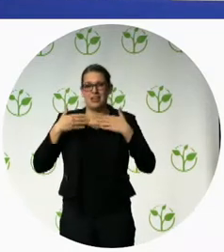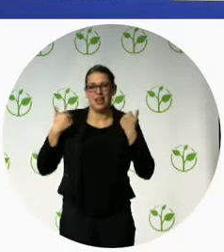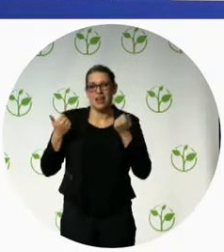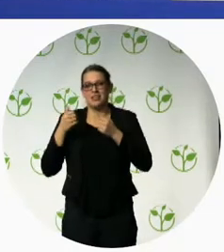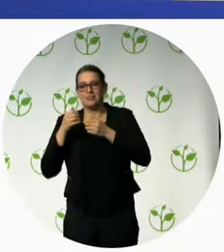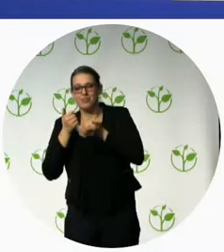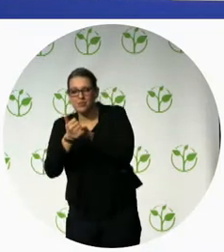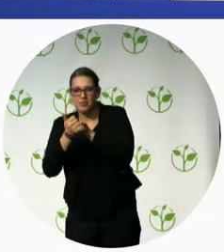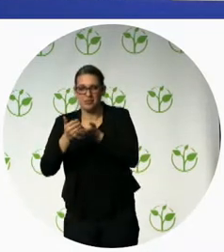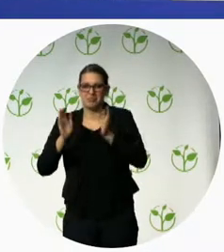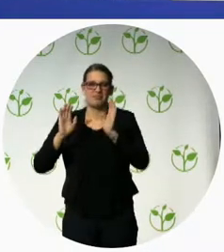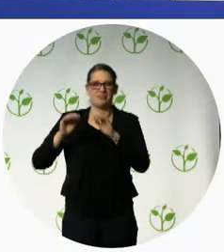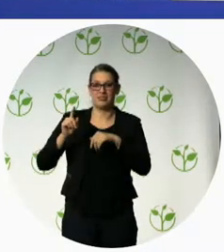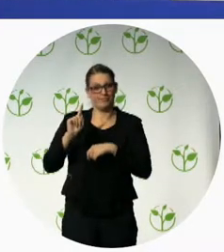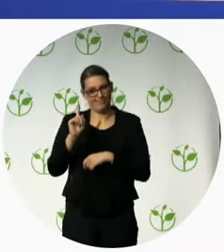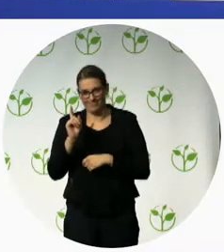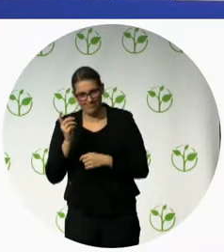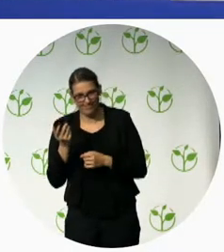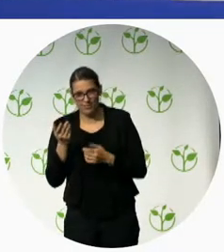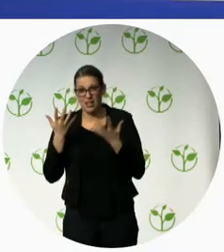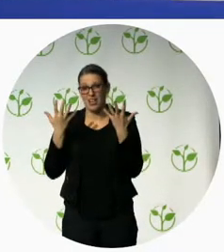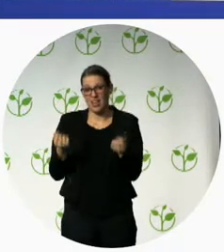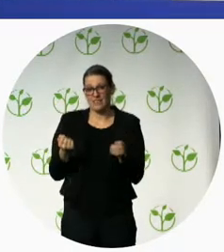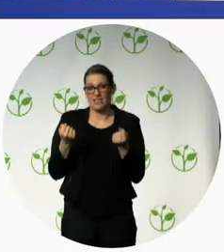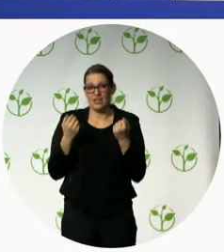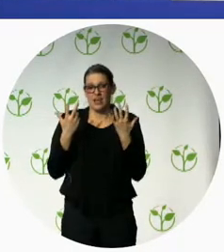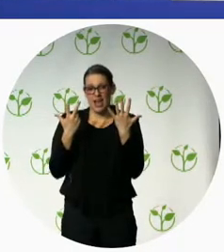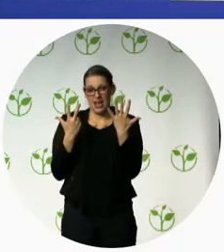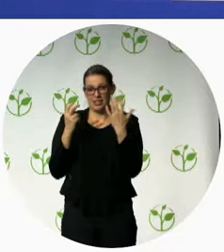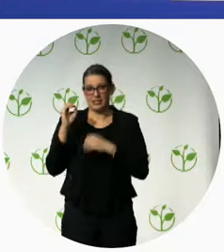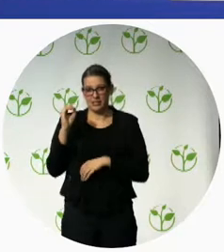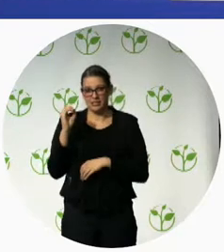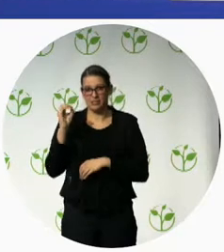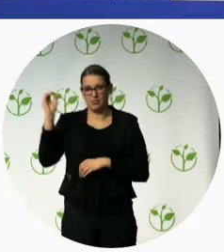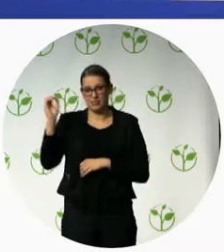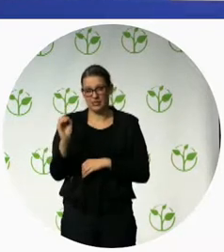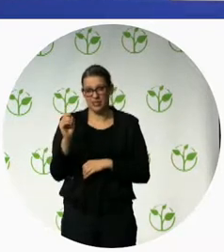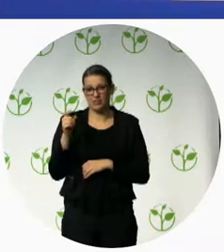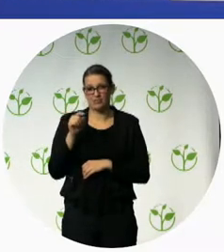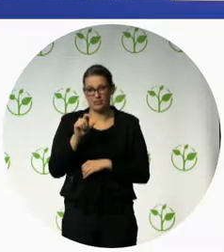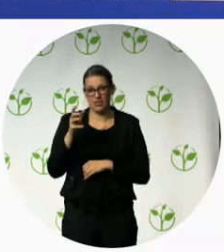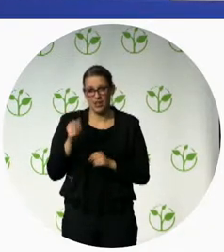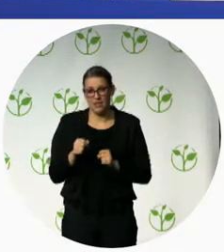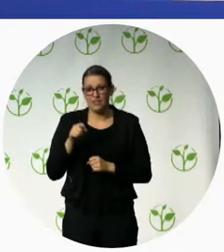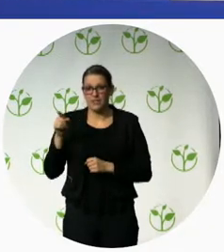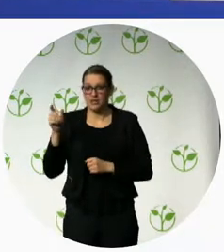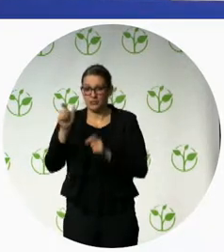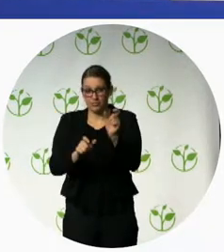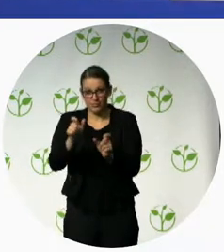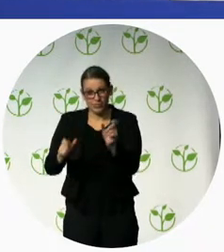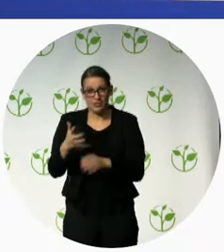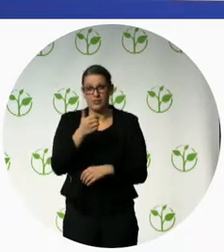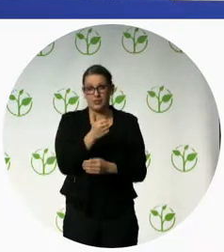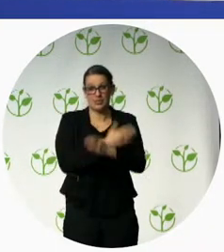% of persons with disabilities in developing countries need assistive technology